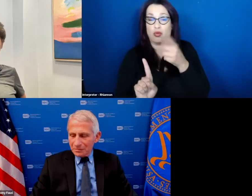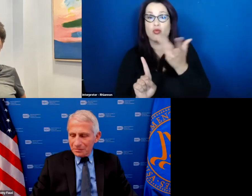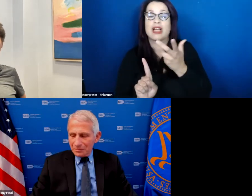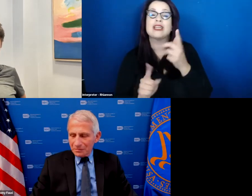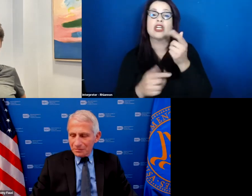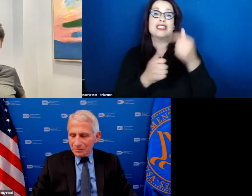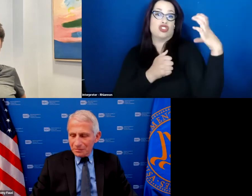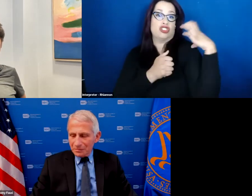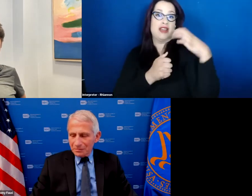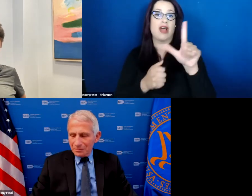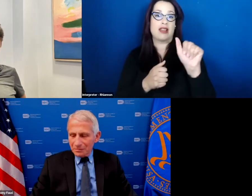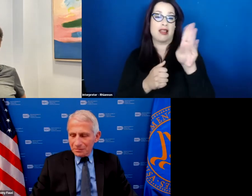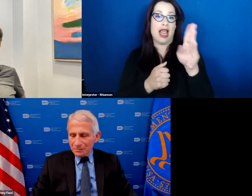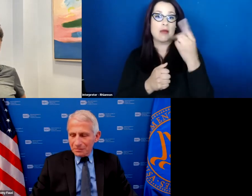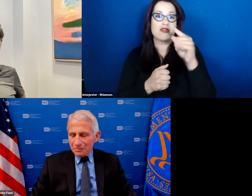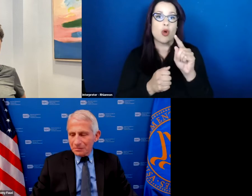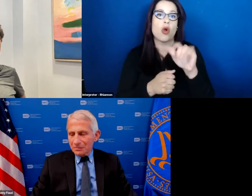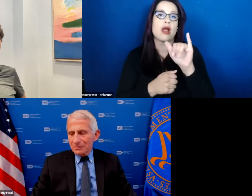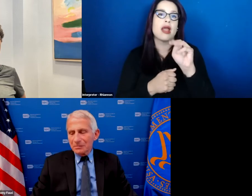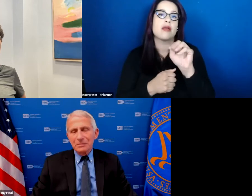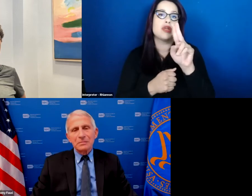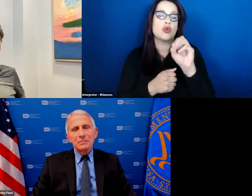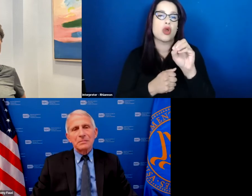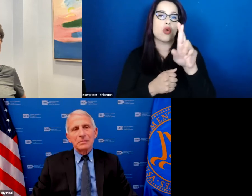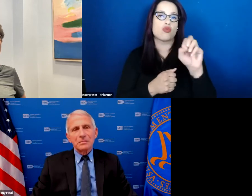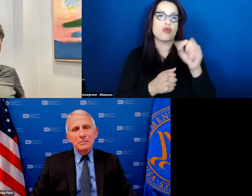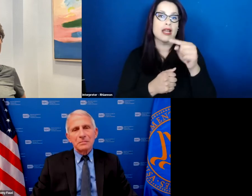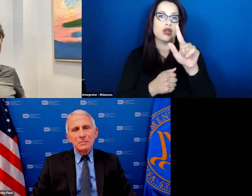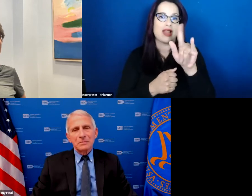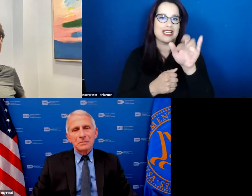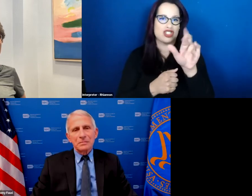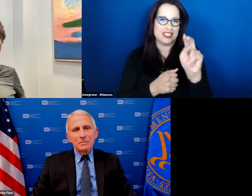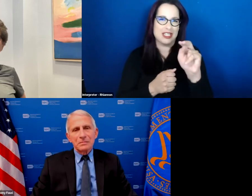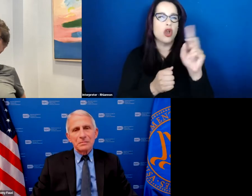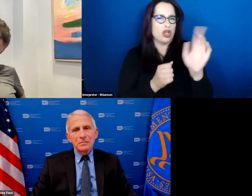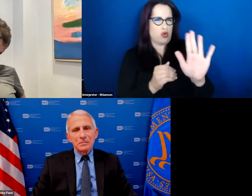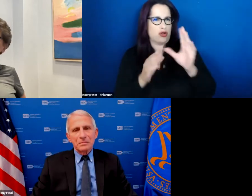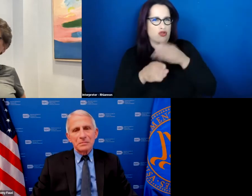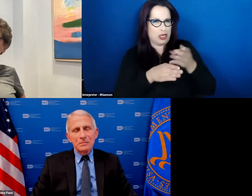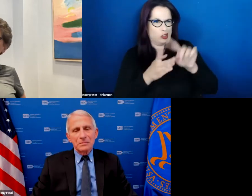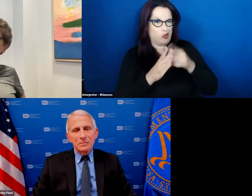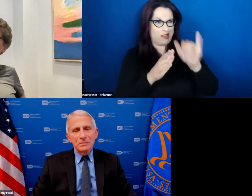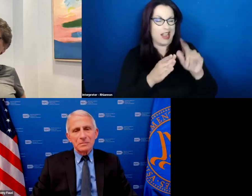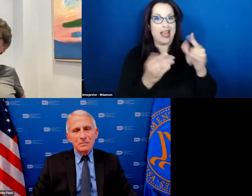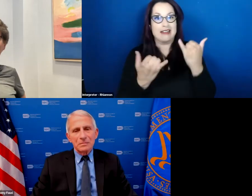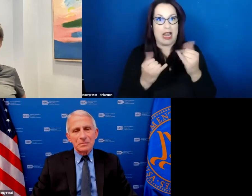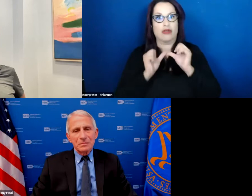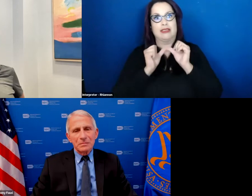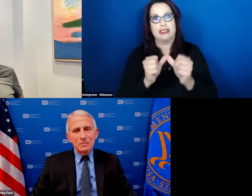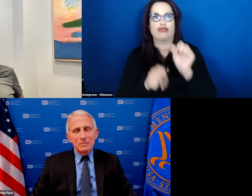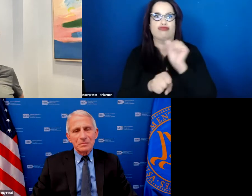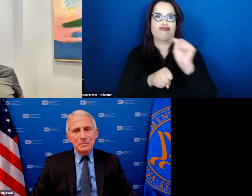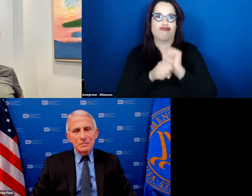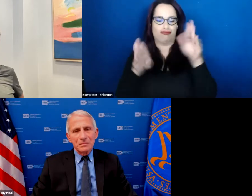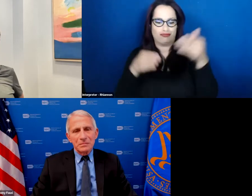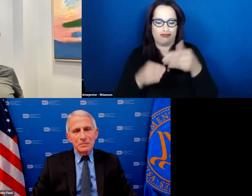immunoregulation where your career started and where you continue to do really impactful research i will just add that a fourth title